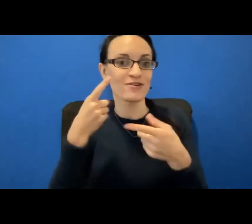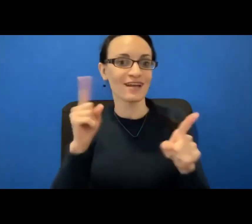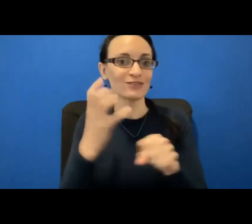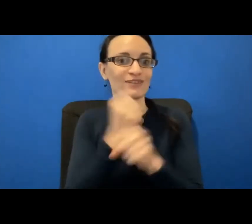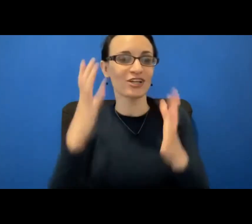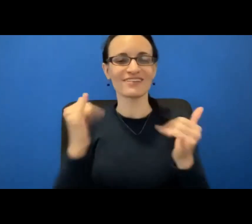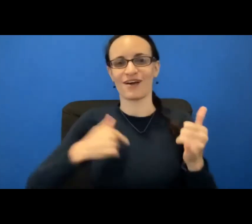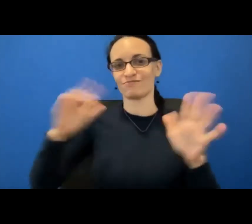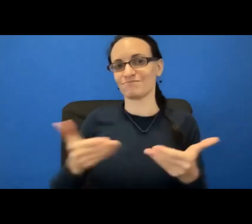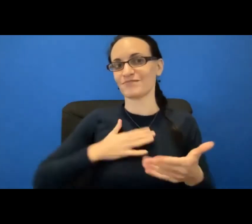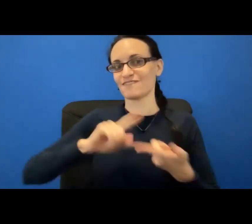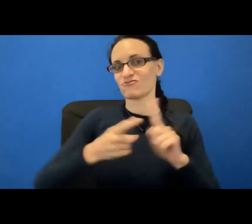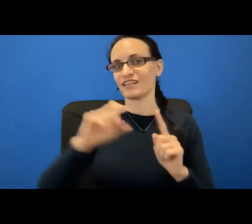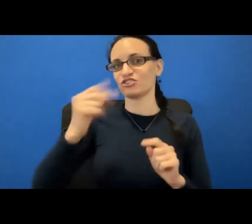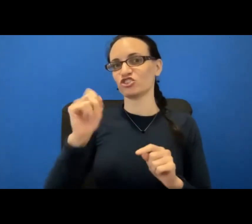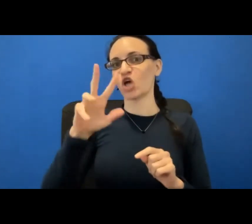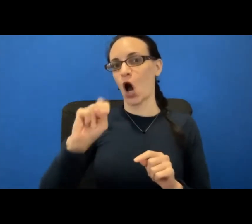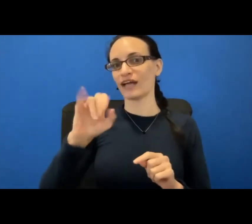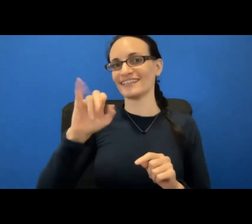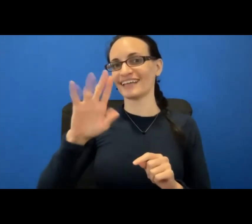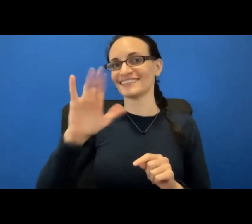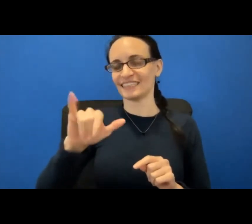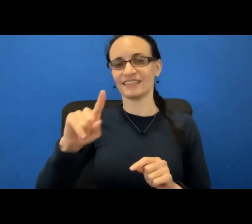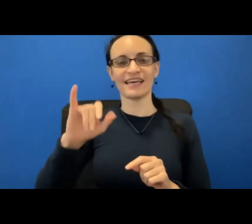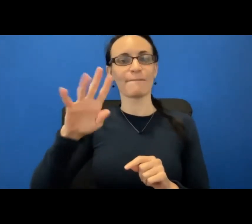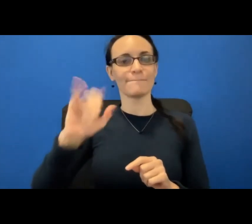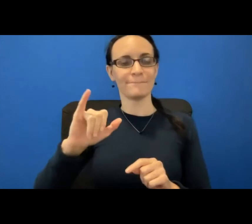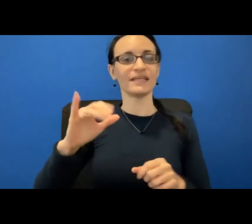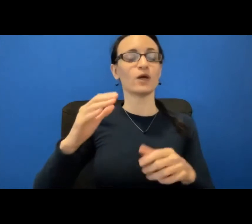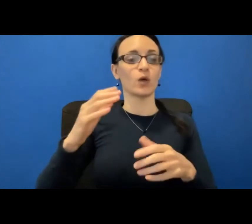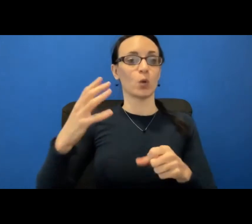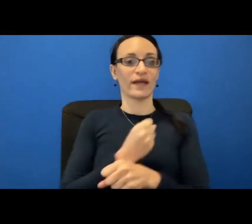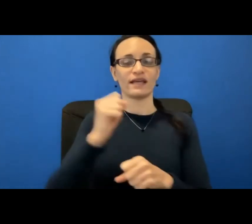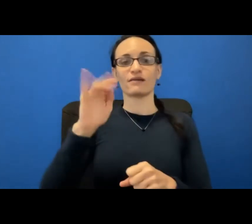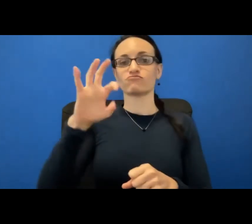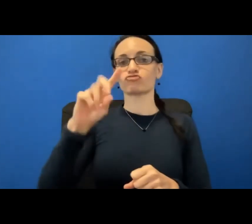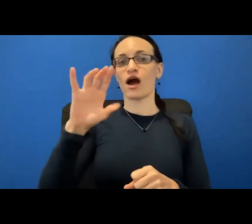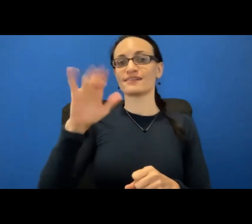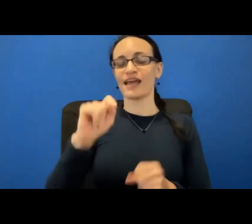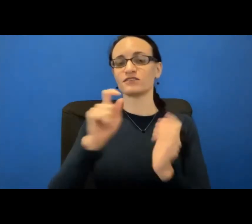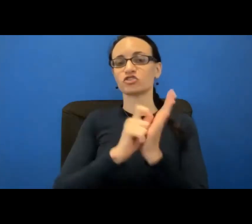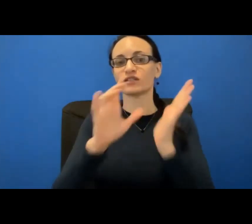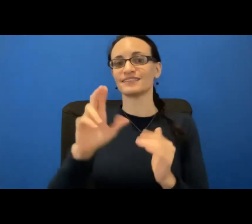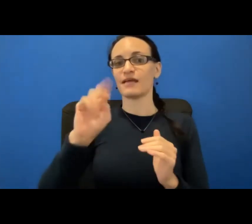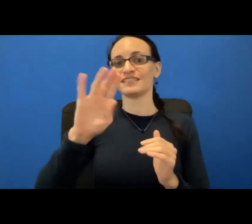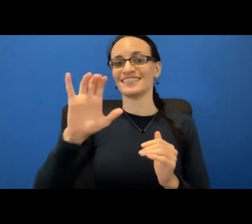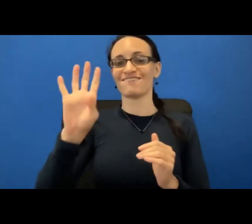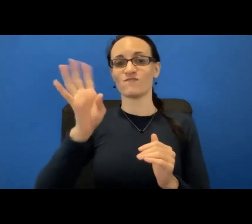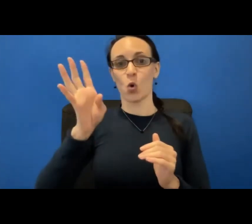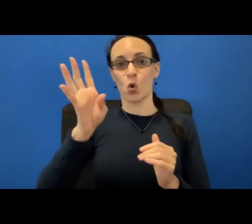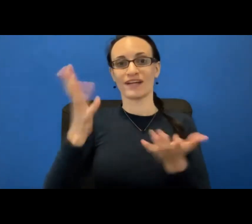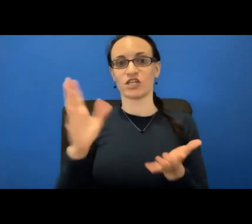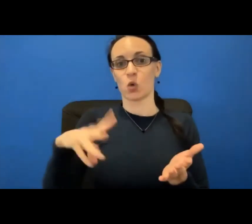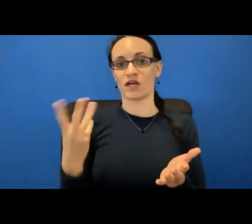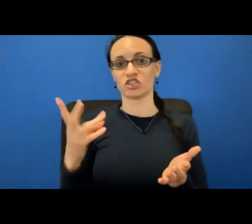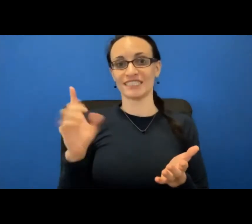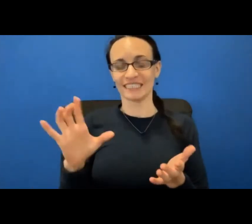Yancey. Shawn is an Emmy award-winning broadcast journalist and evening news anchor at NBC4 in Washington. She also